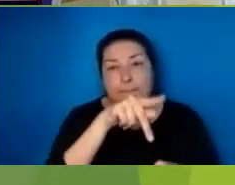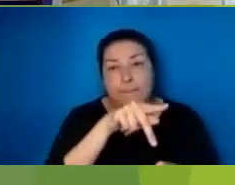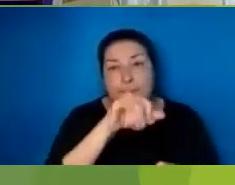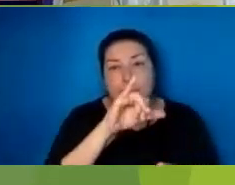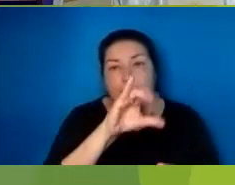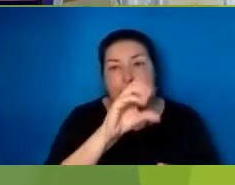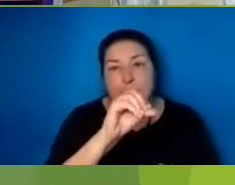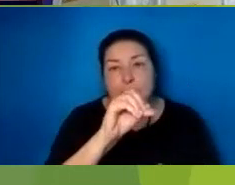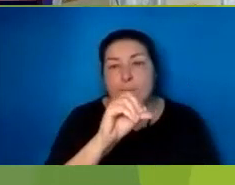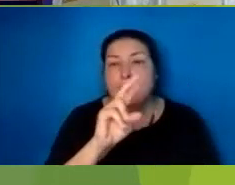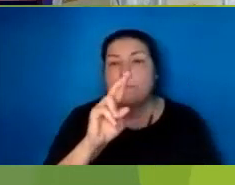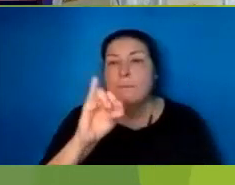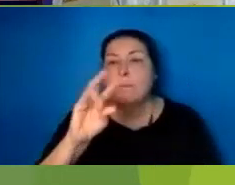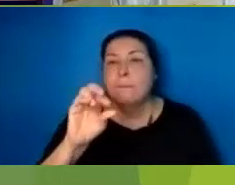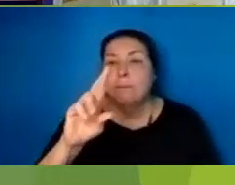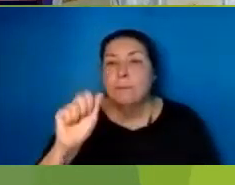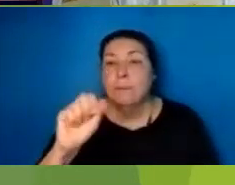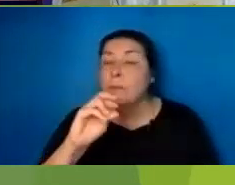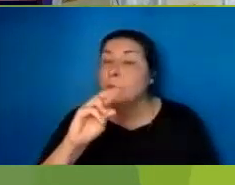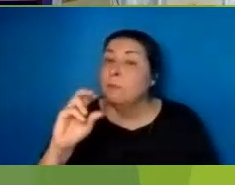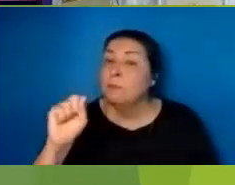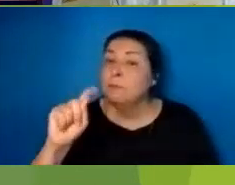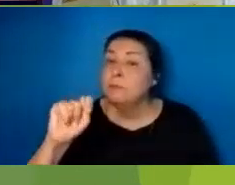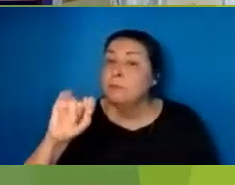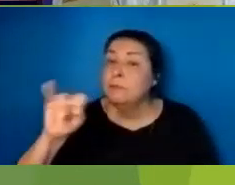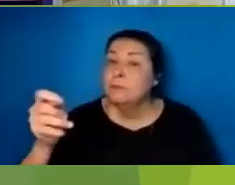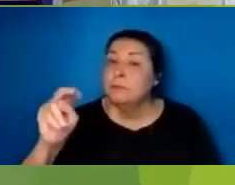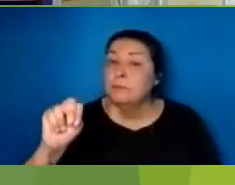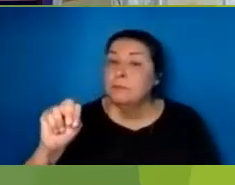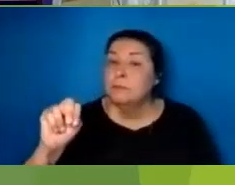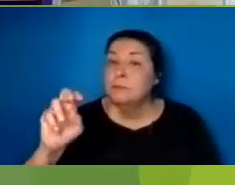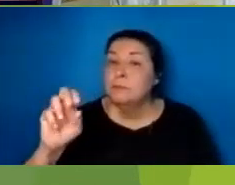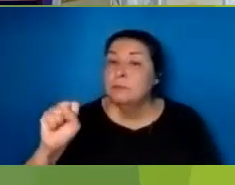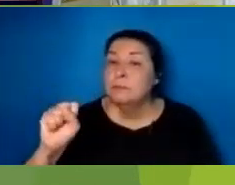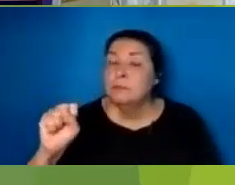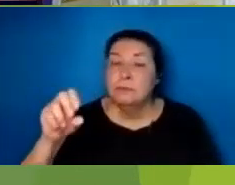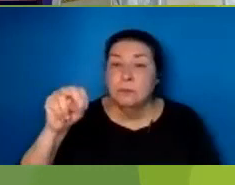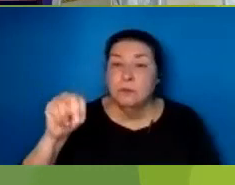Long Beach and I ask that you join in the responsive readings during the course of the service.